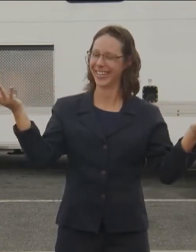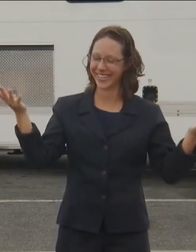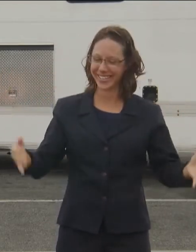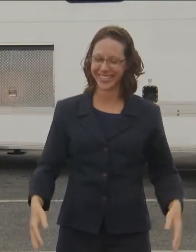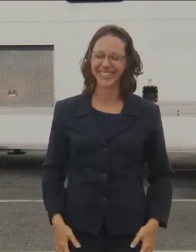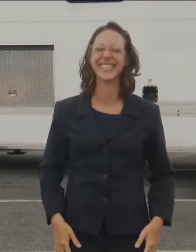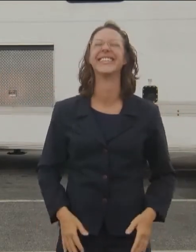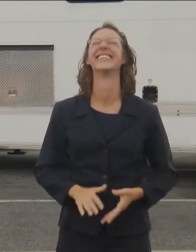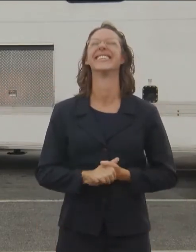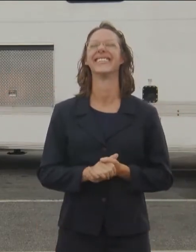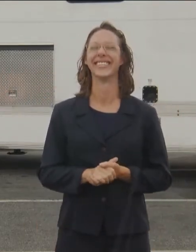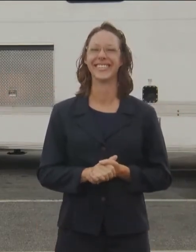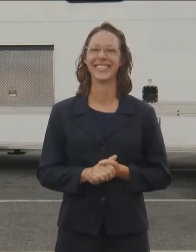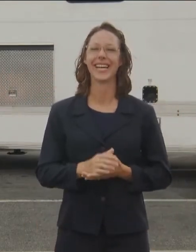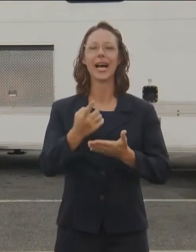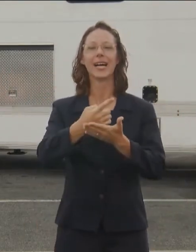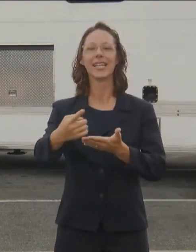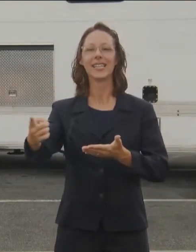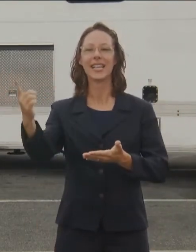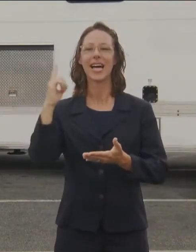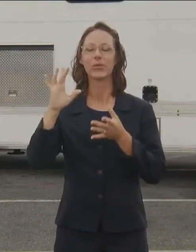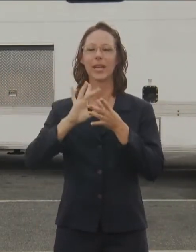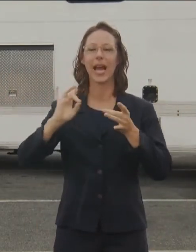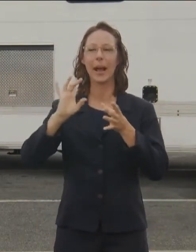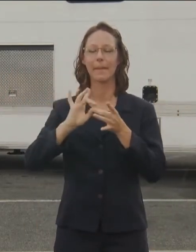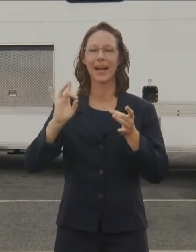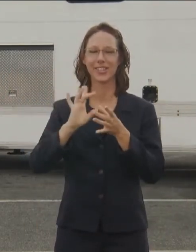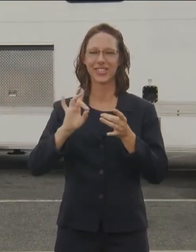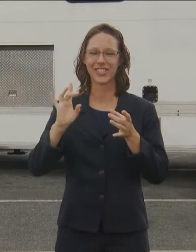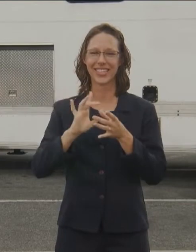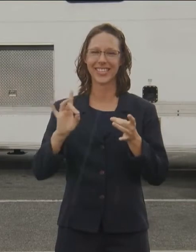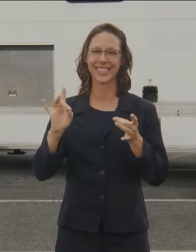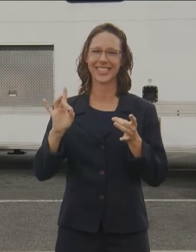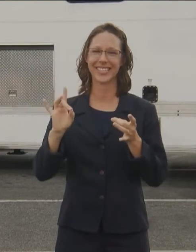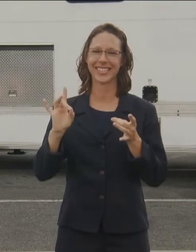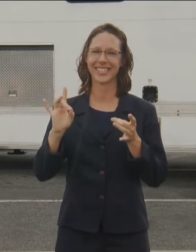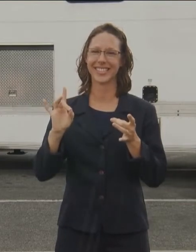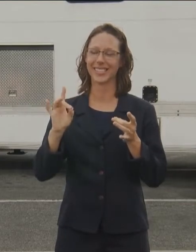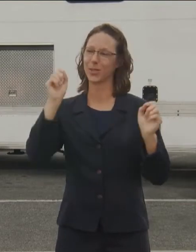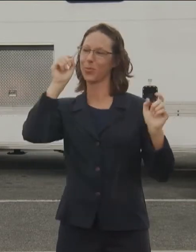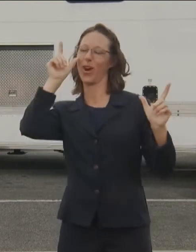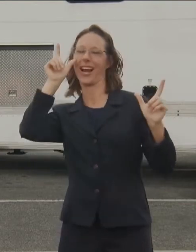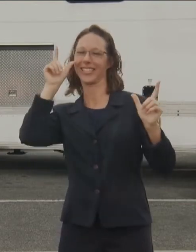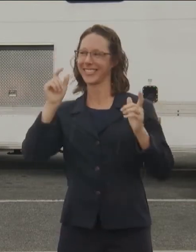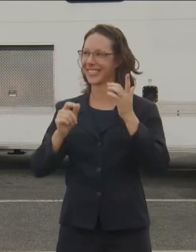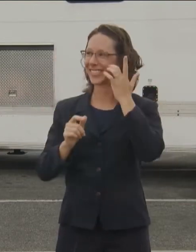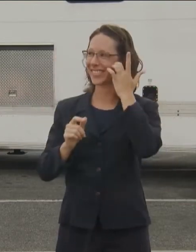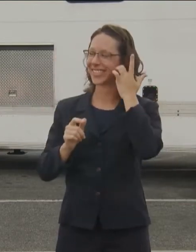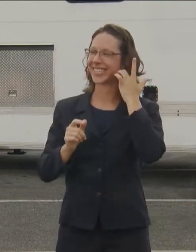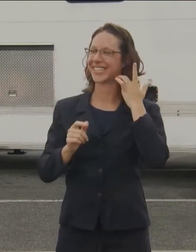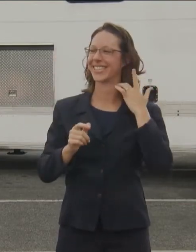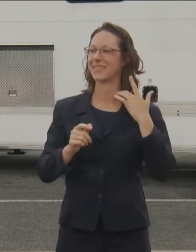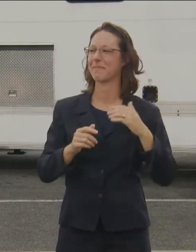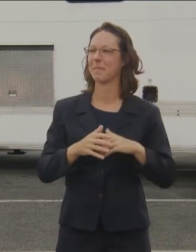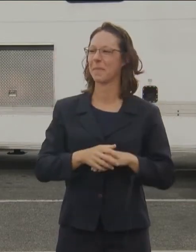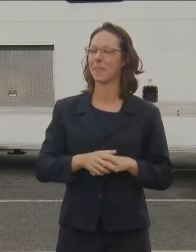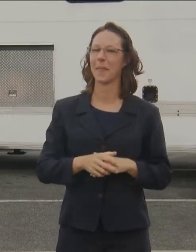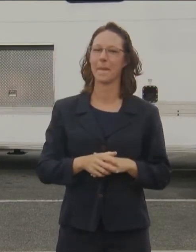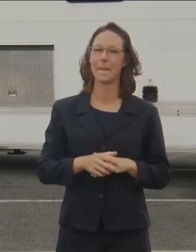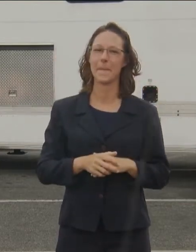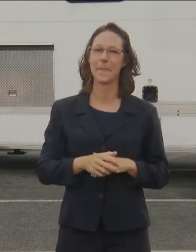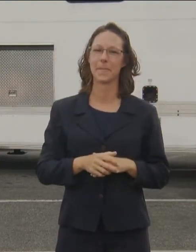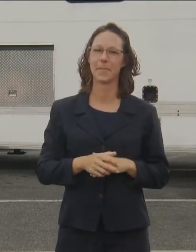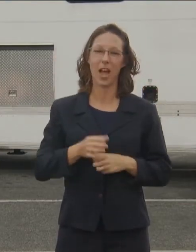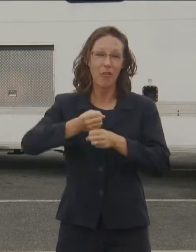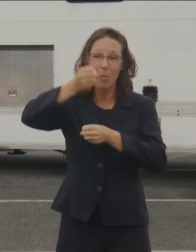So I talked about how the... This was kind of unexpected. Yeah, why don't we just... Do you